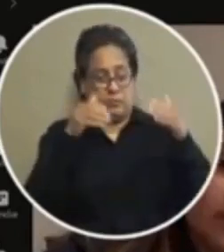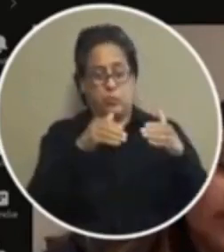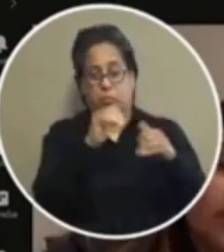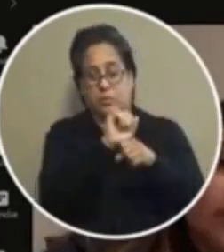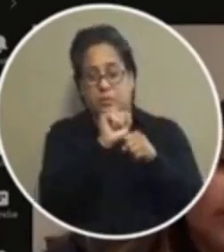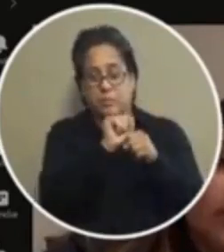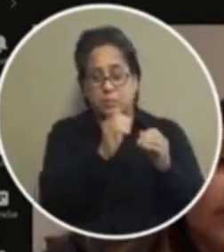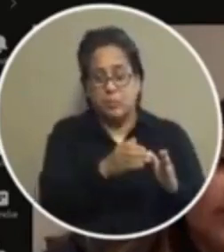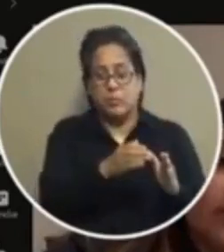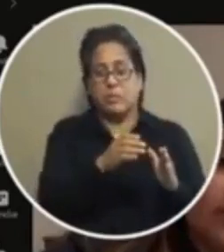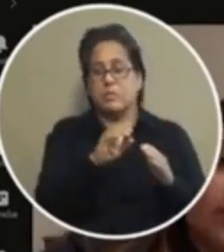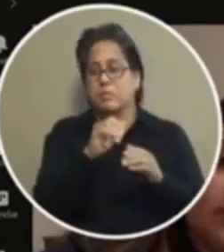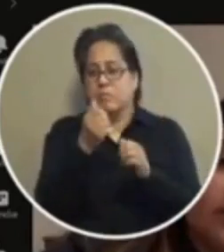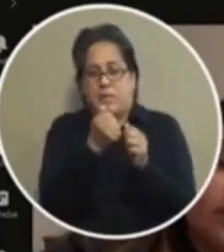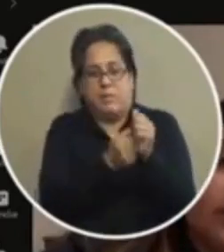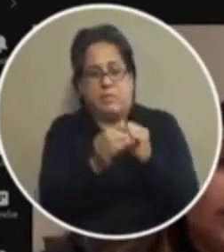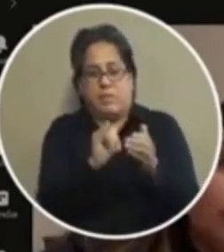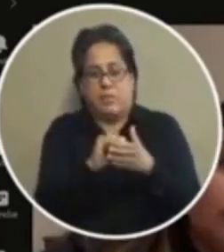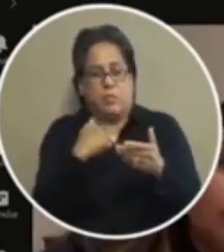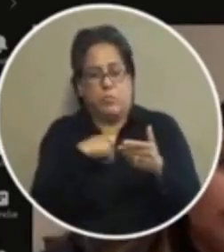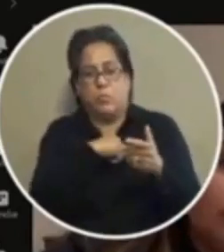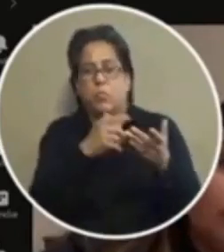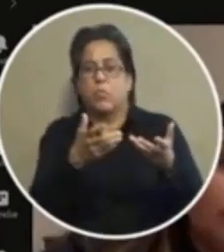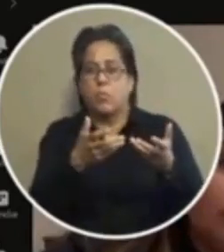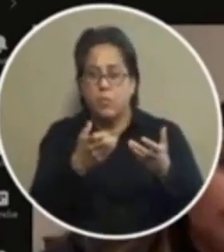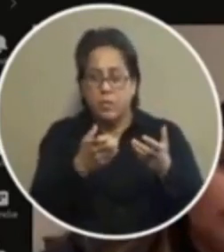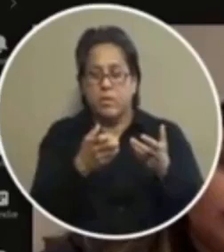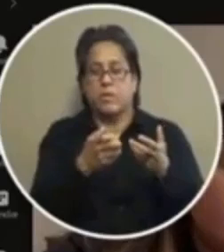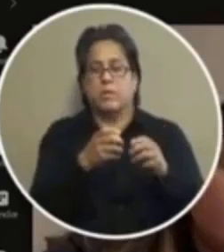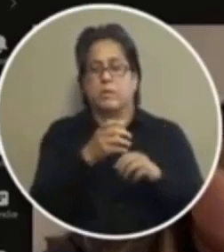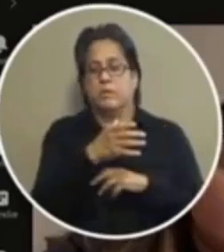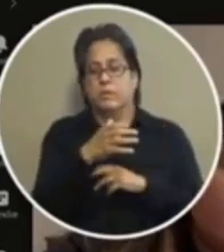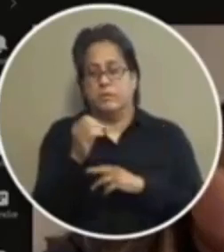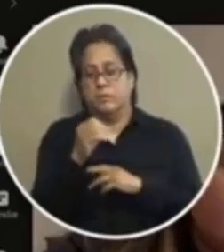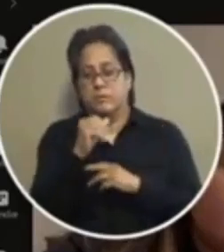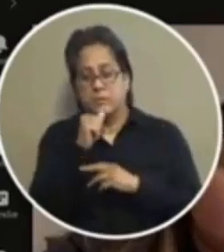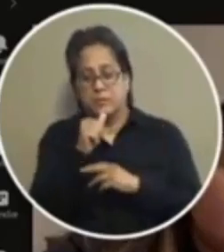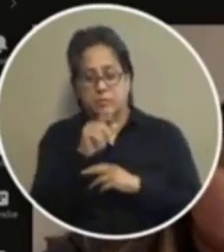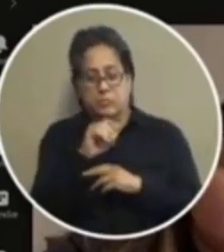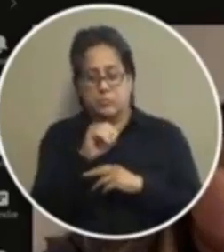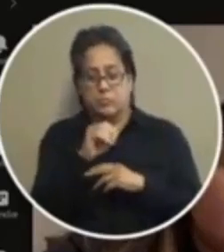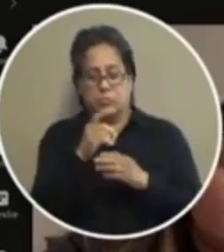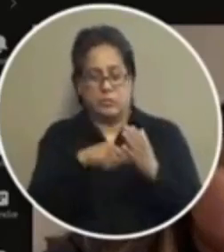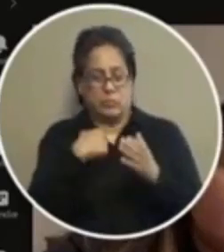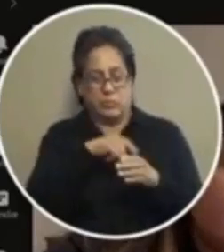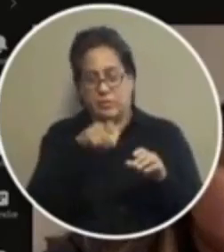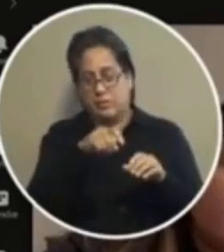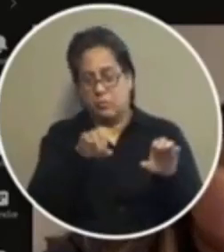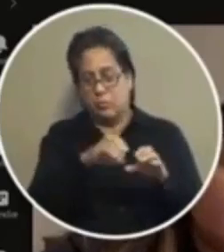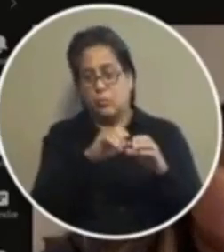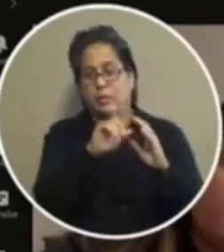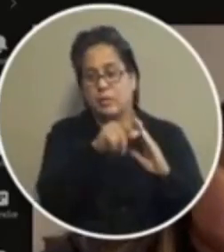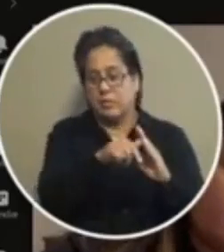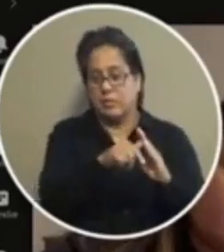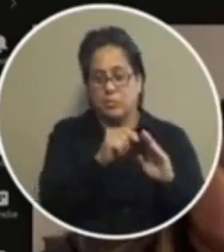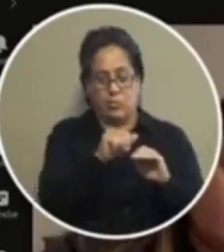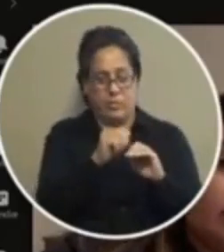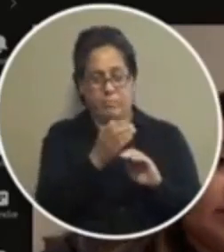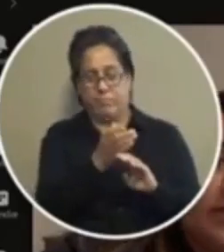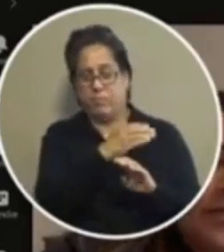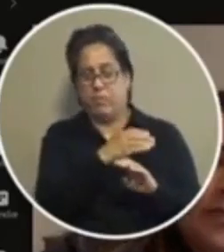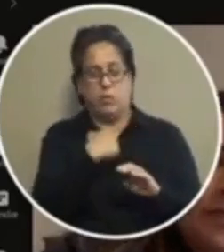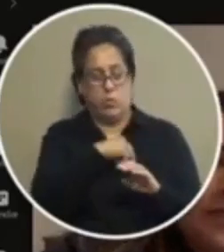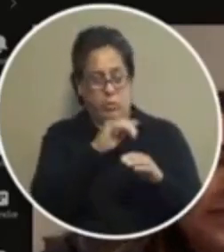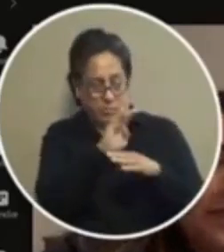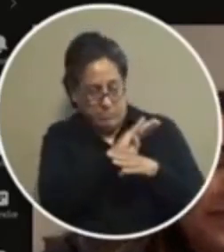employees regarding all the things that we've wanted to do to not have to do what we have to do later on today with what we with an earlier agenda item we were